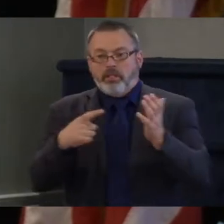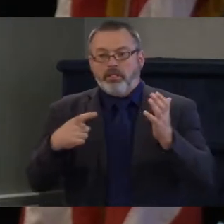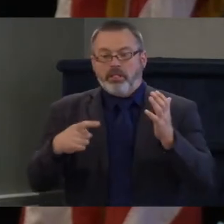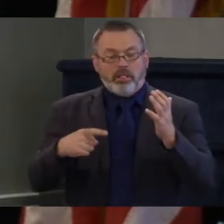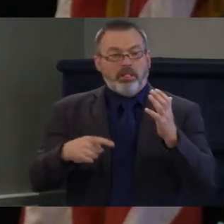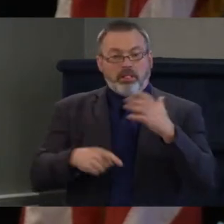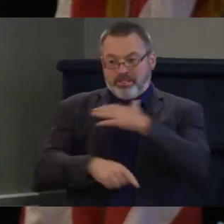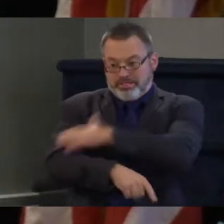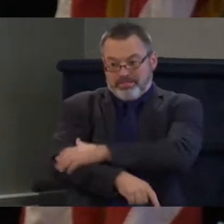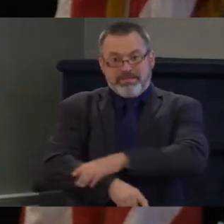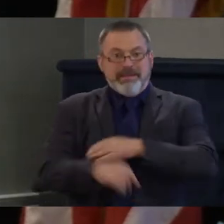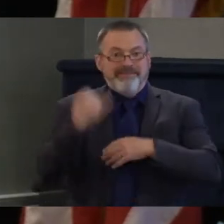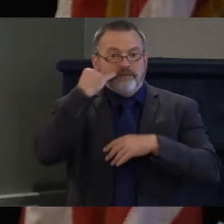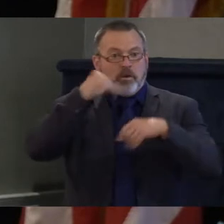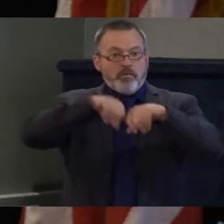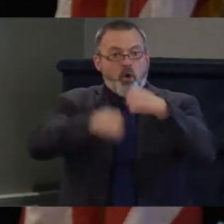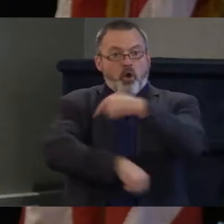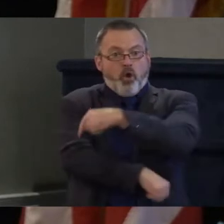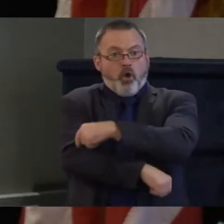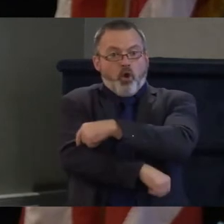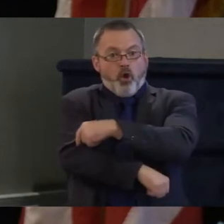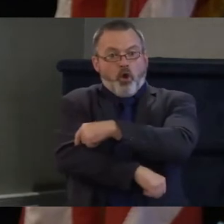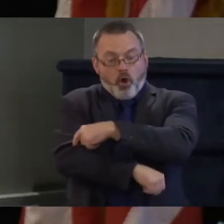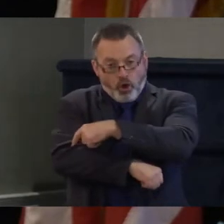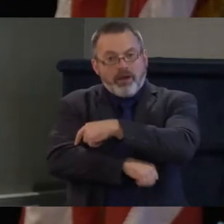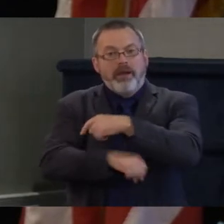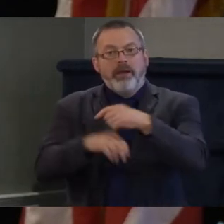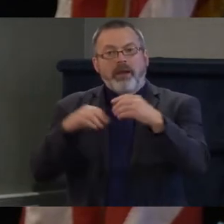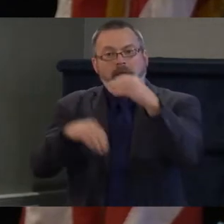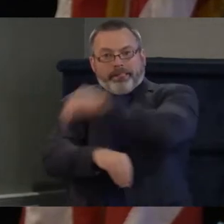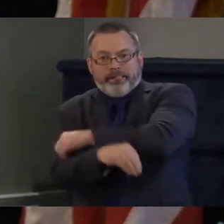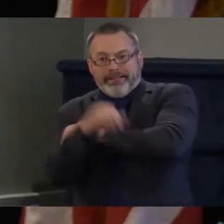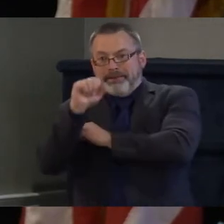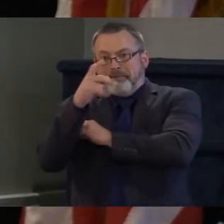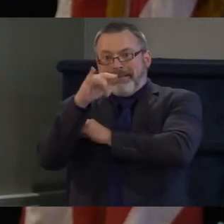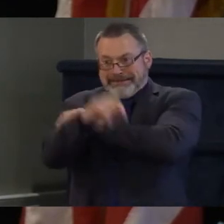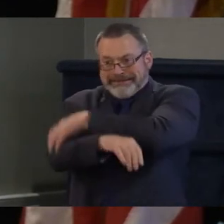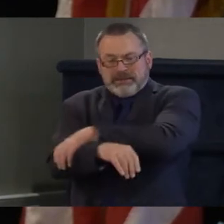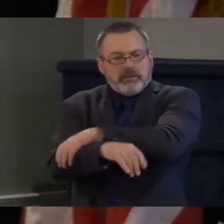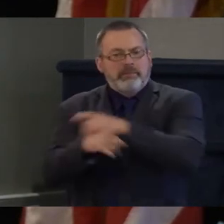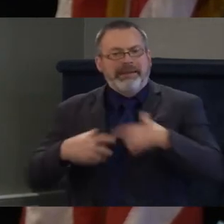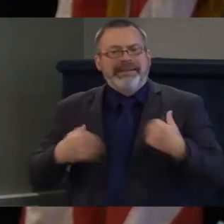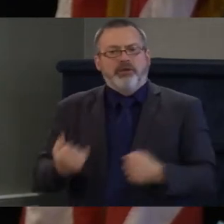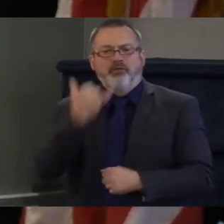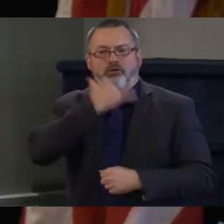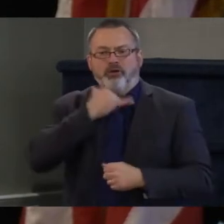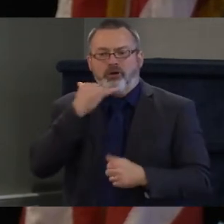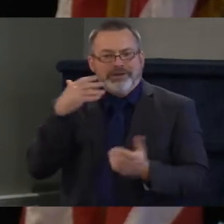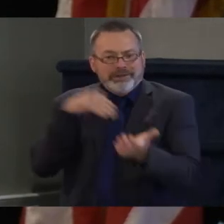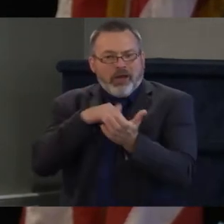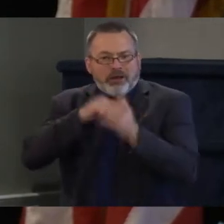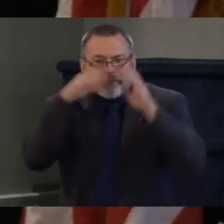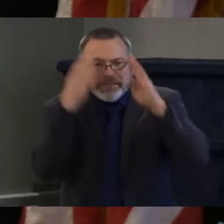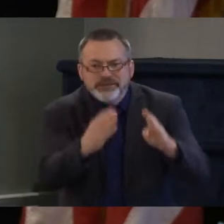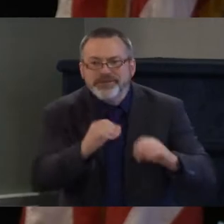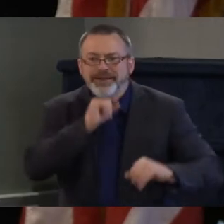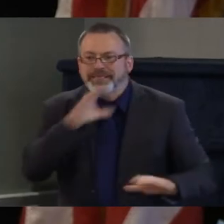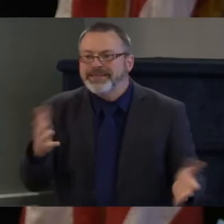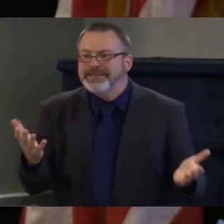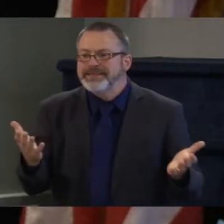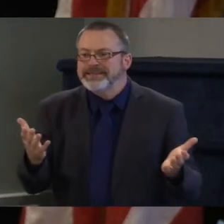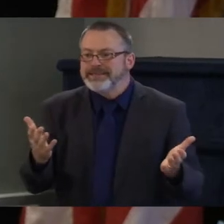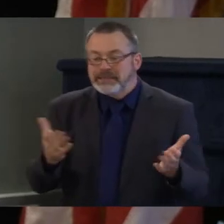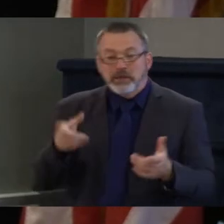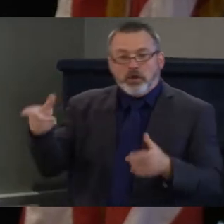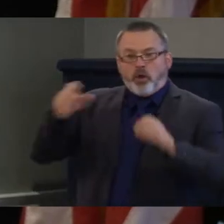So they're not set up for rehabilitation. They are not set up to keep folks who, like as an example,